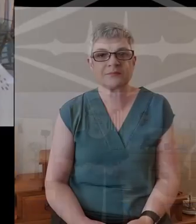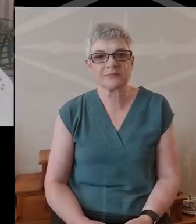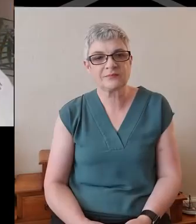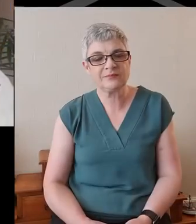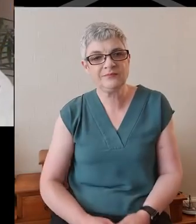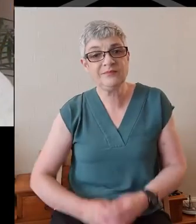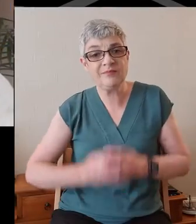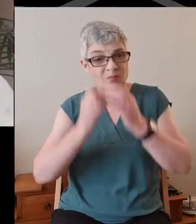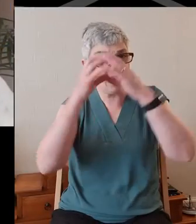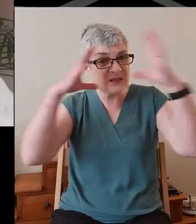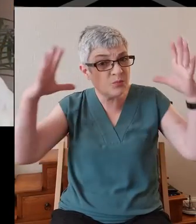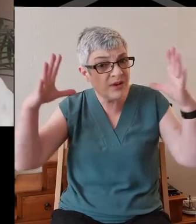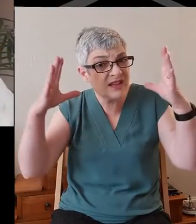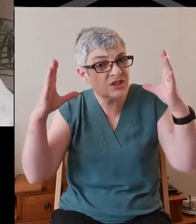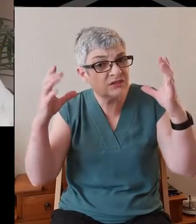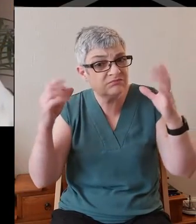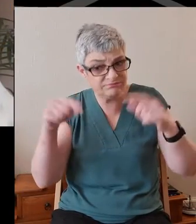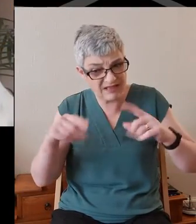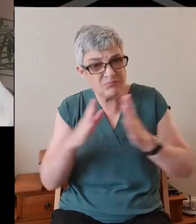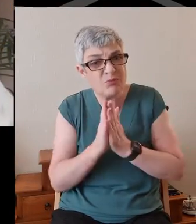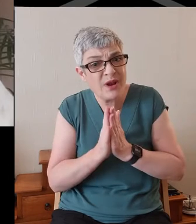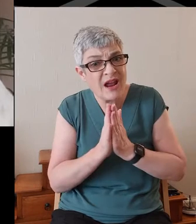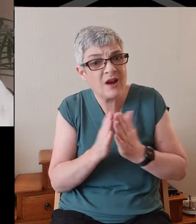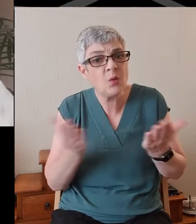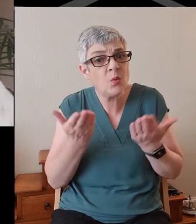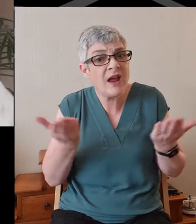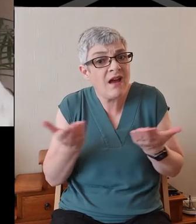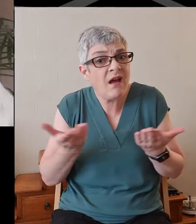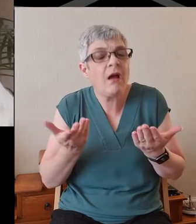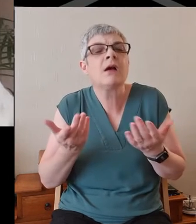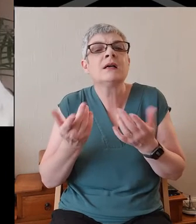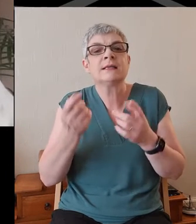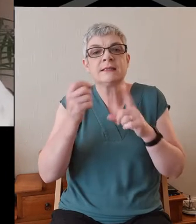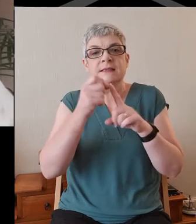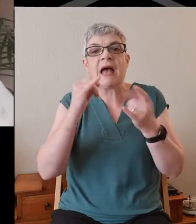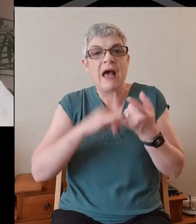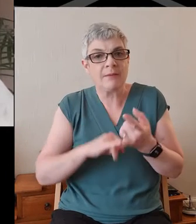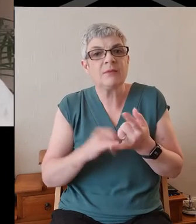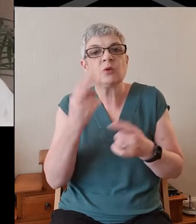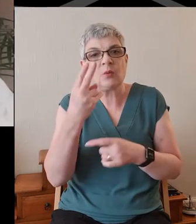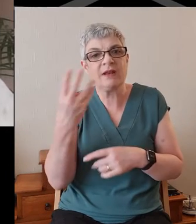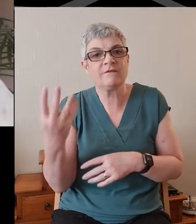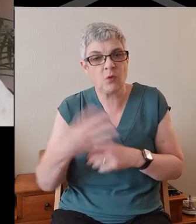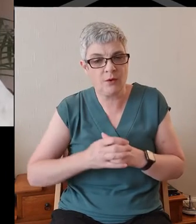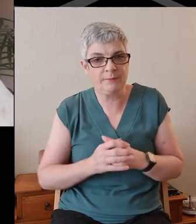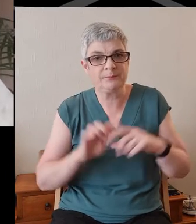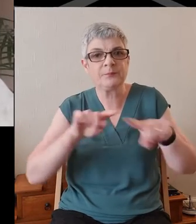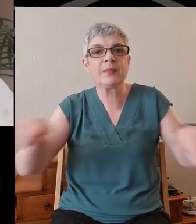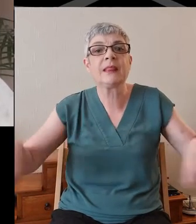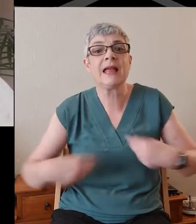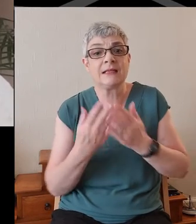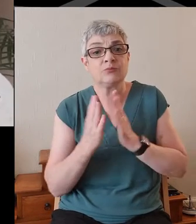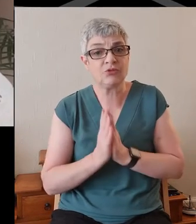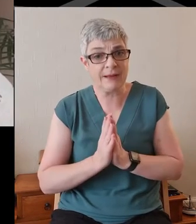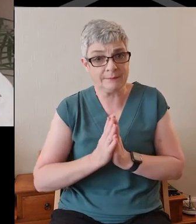The inspiration for this prayer comes from Psalm 24. Let us pray.